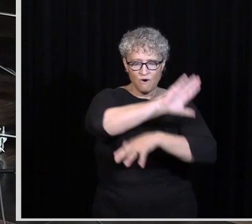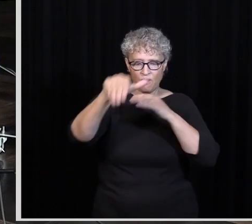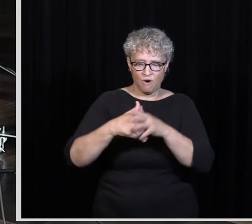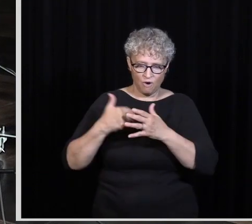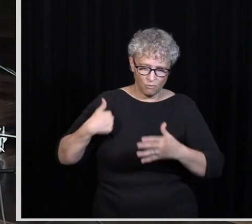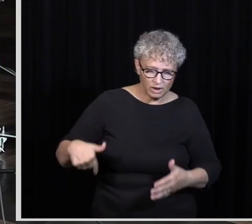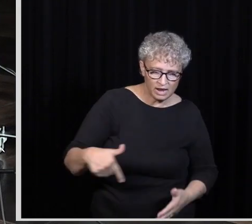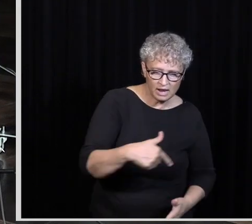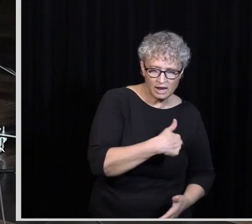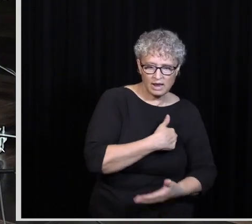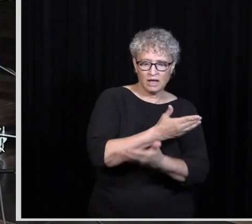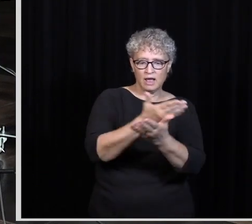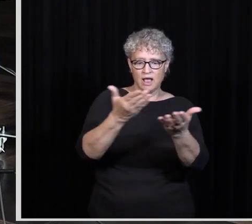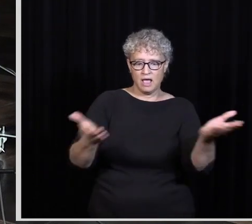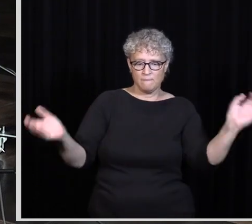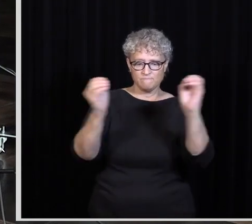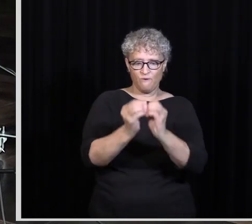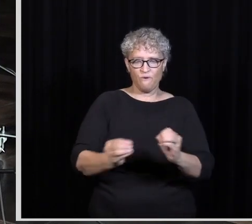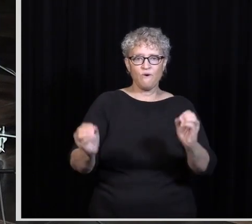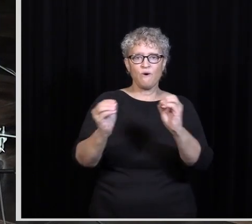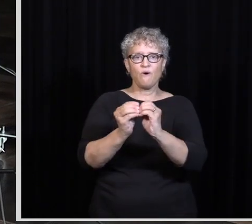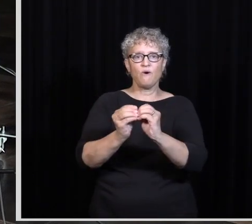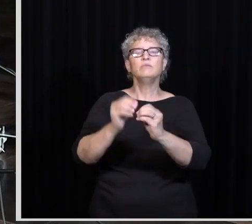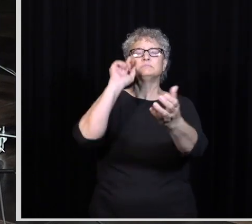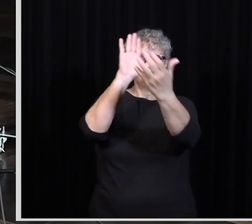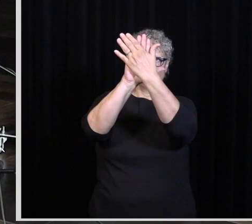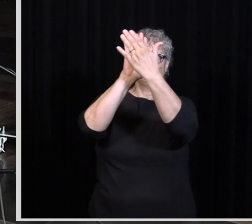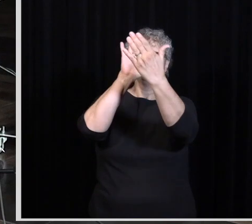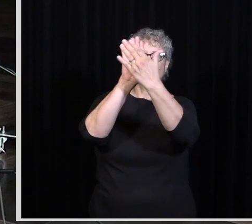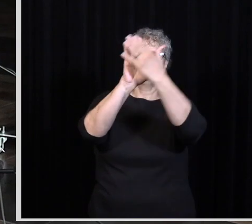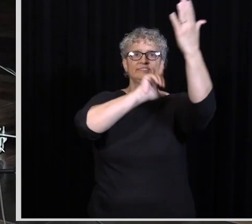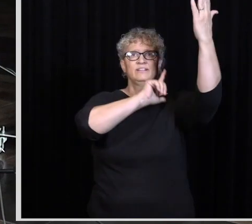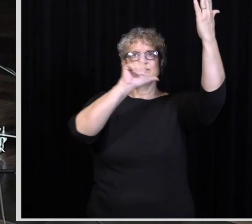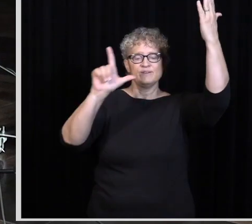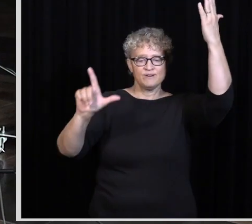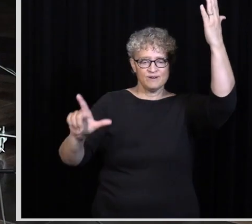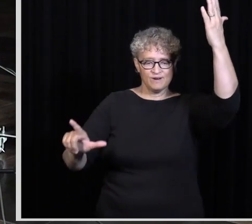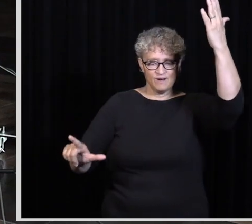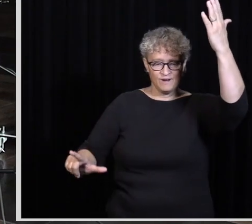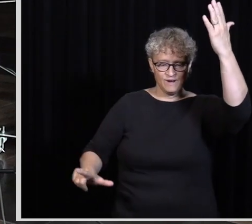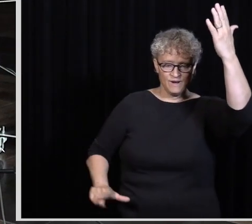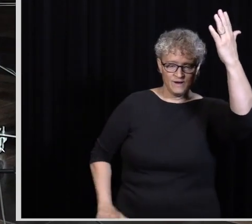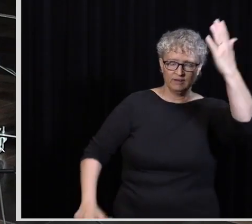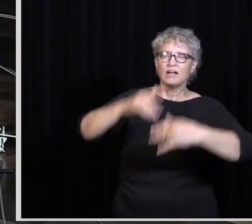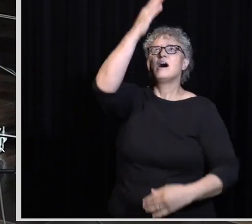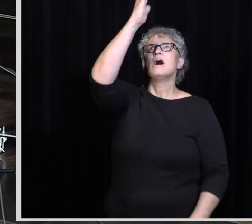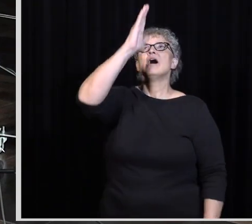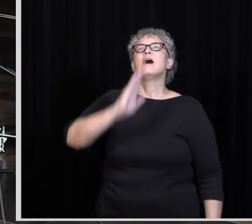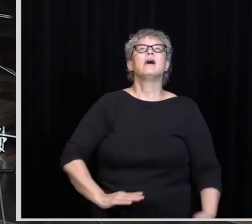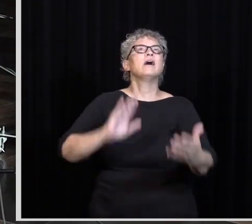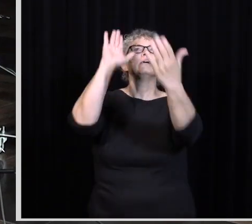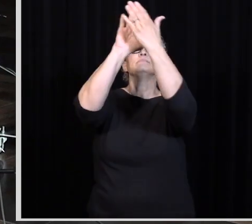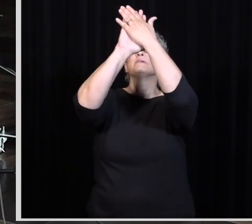Are And More Praise God God Praise God